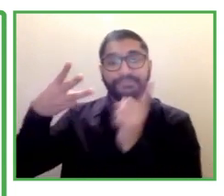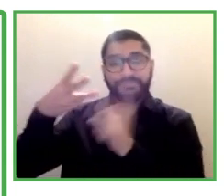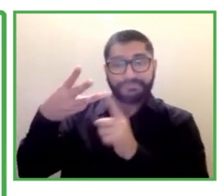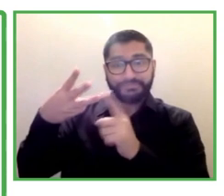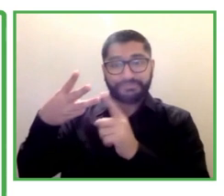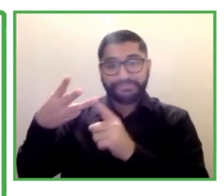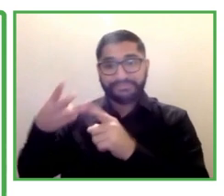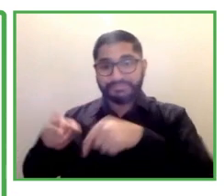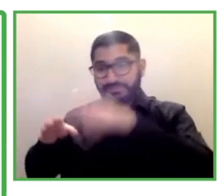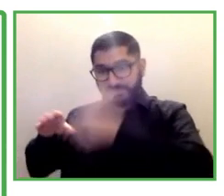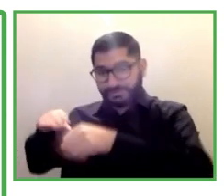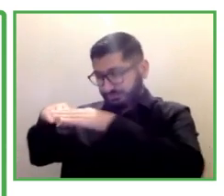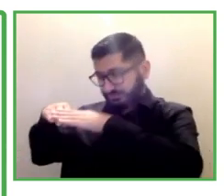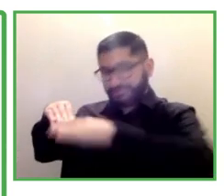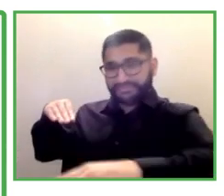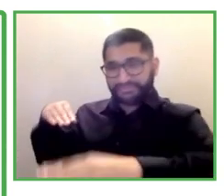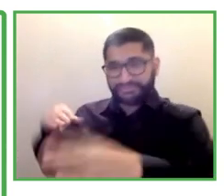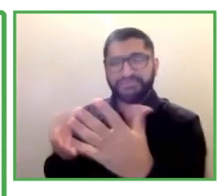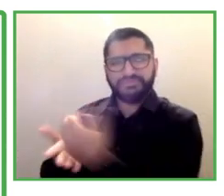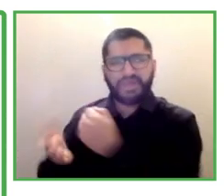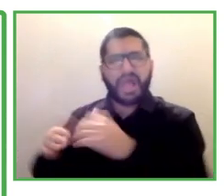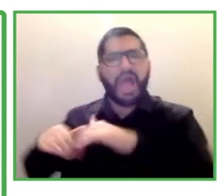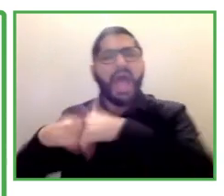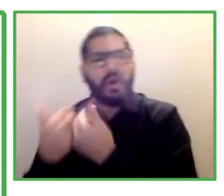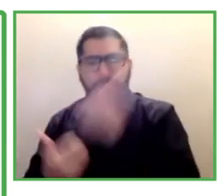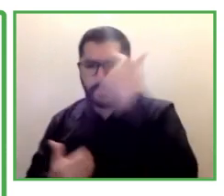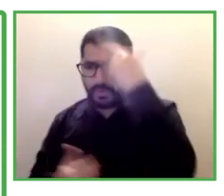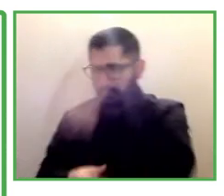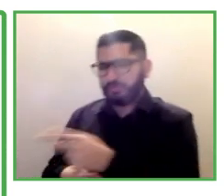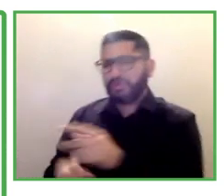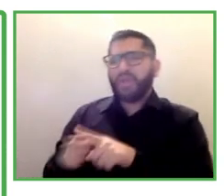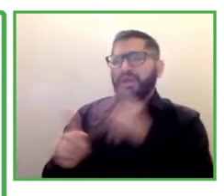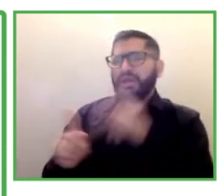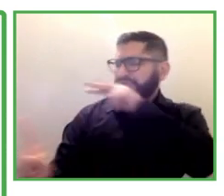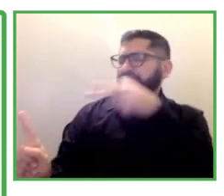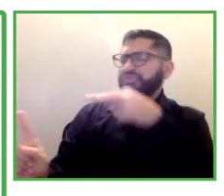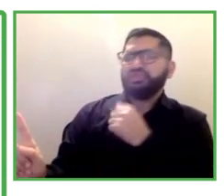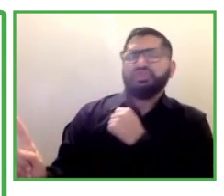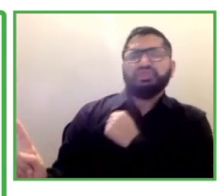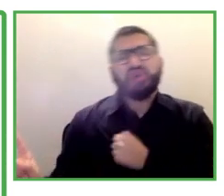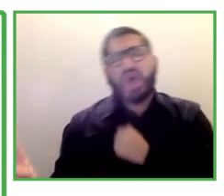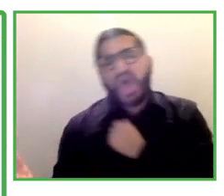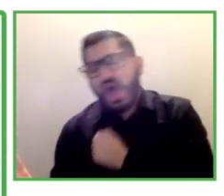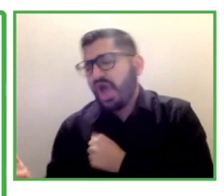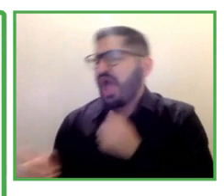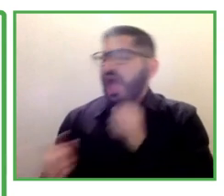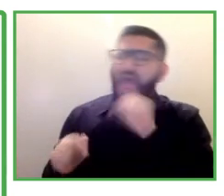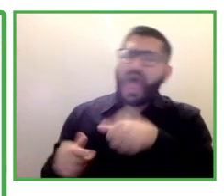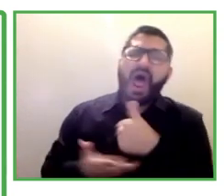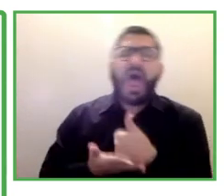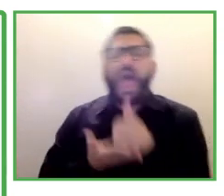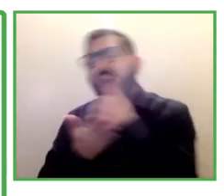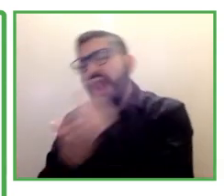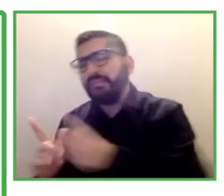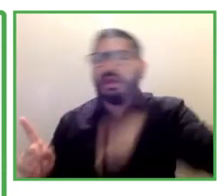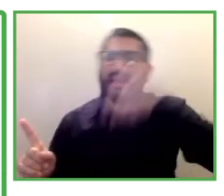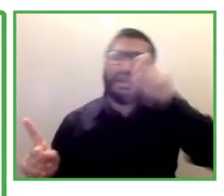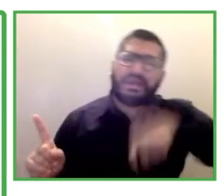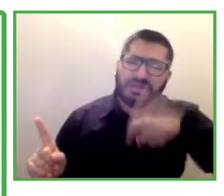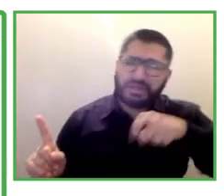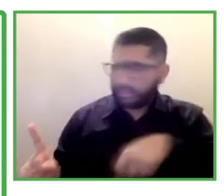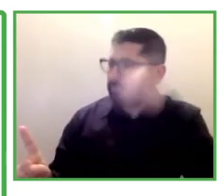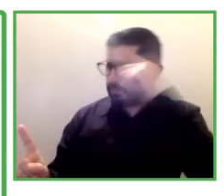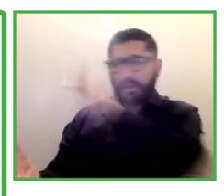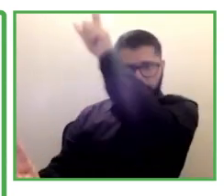the feeling that they know best. They know what to do. It's not true. Listen to the person. Enable them